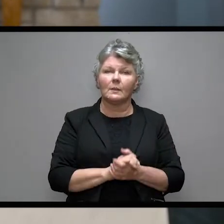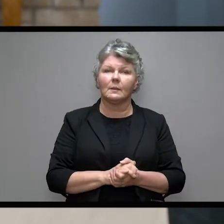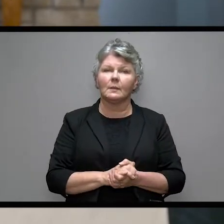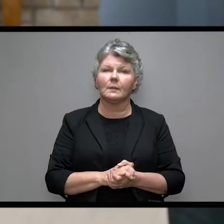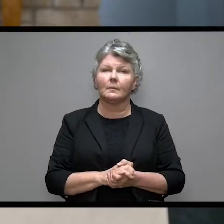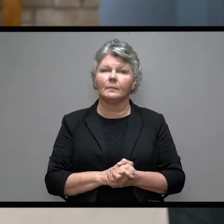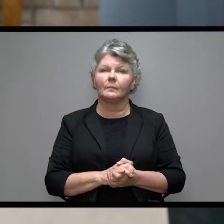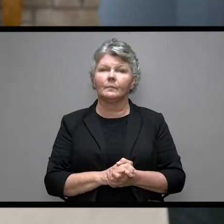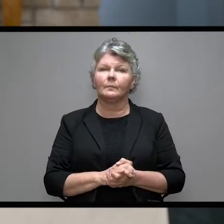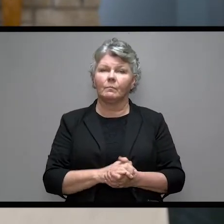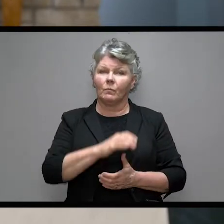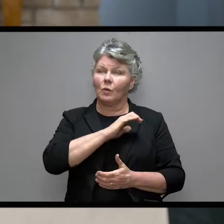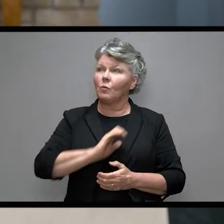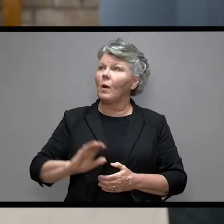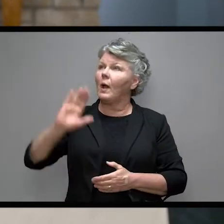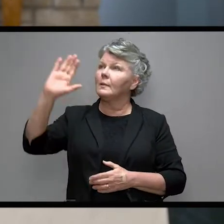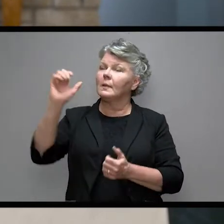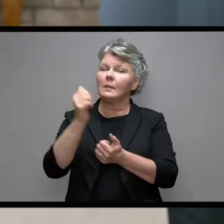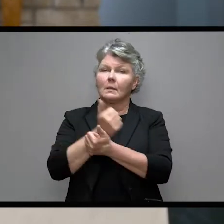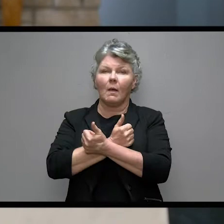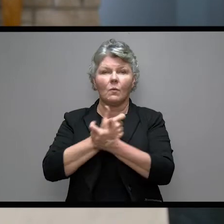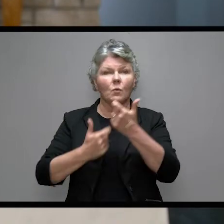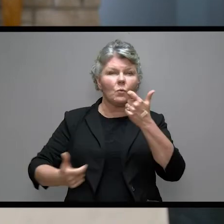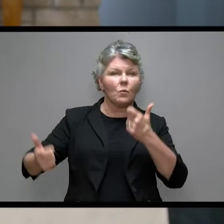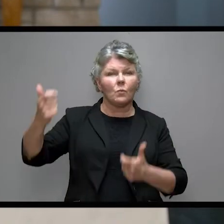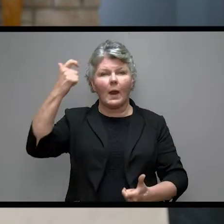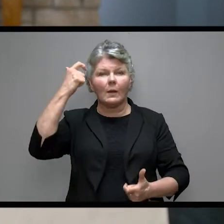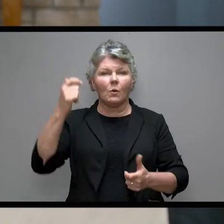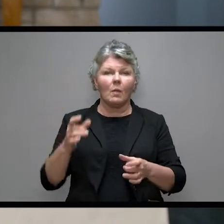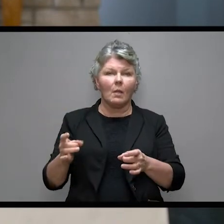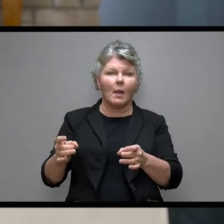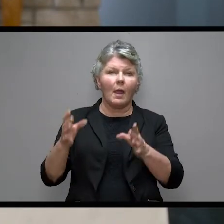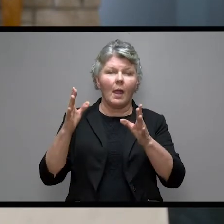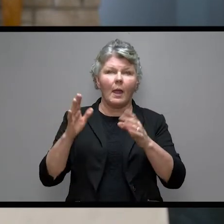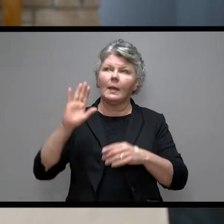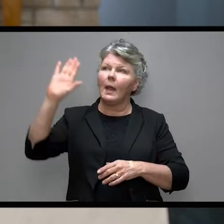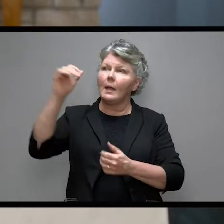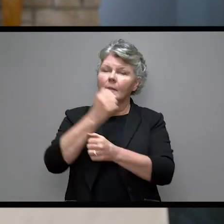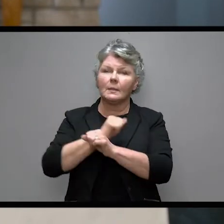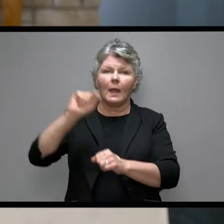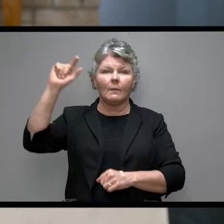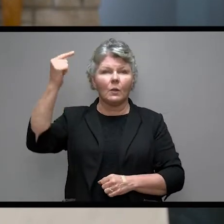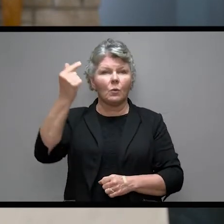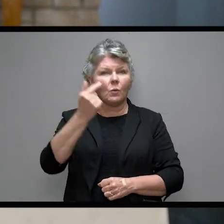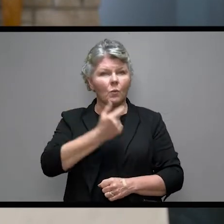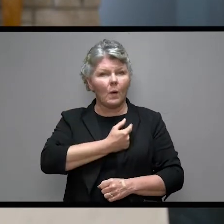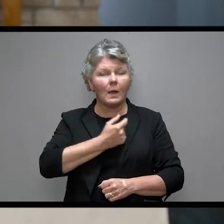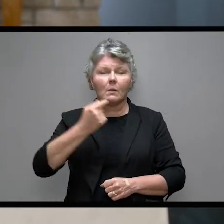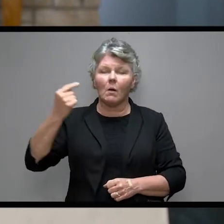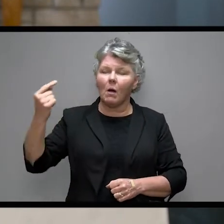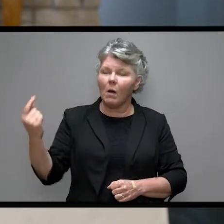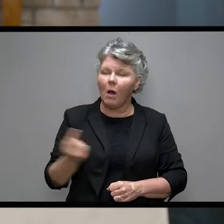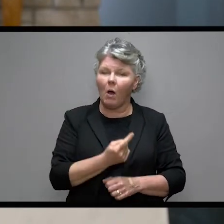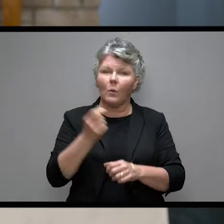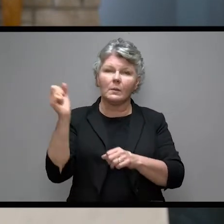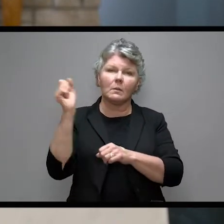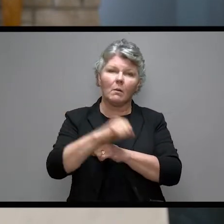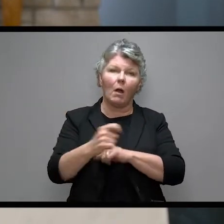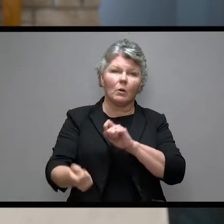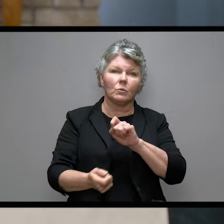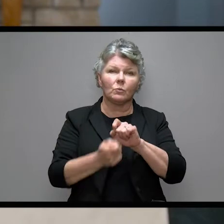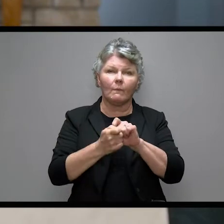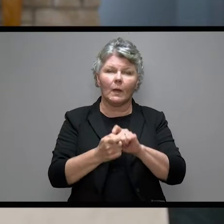For Christ's love is greater than hate and his saving grace always conquers the revenge